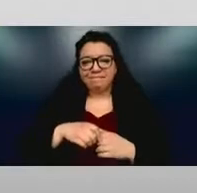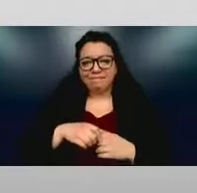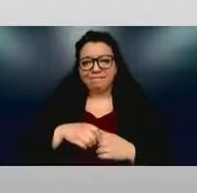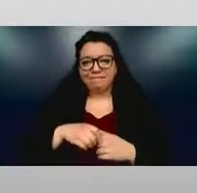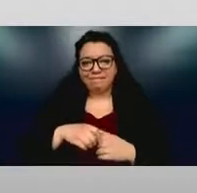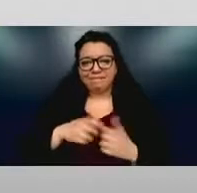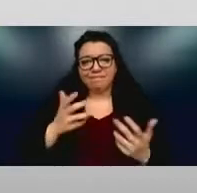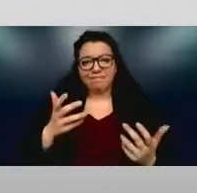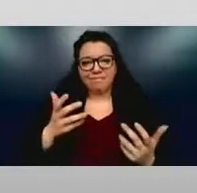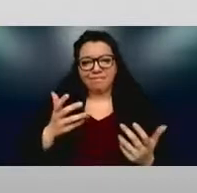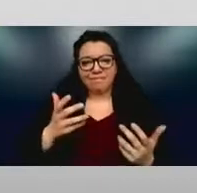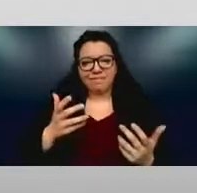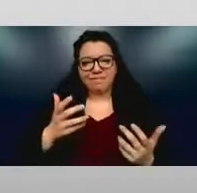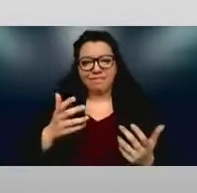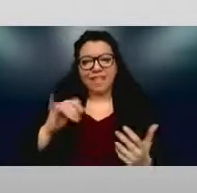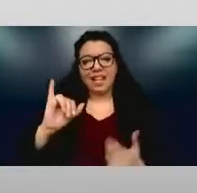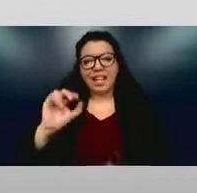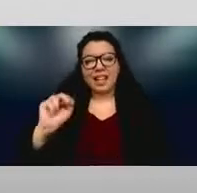Infrastructure.